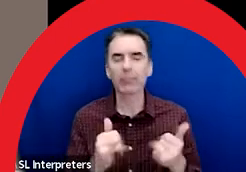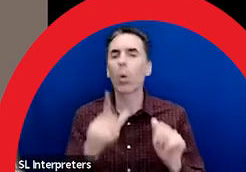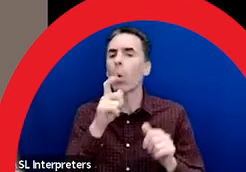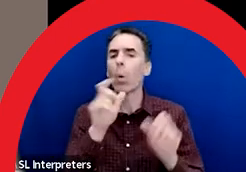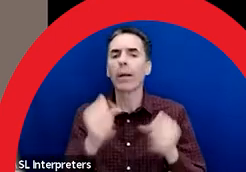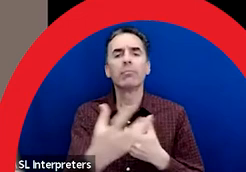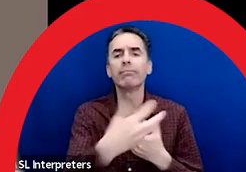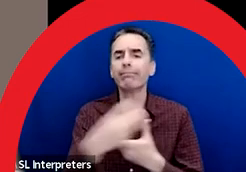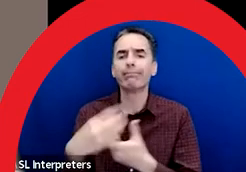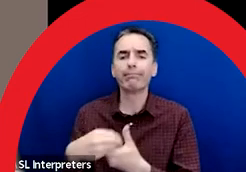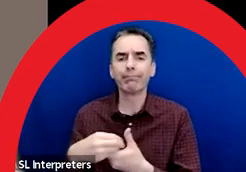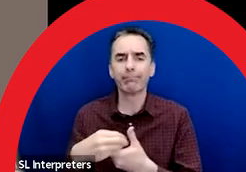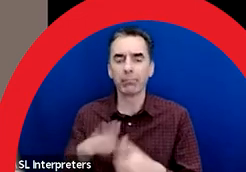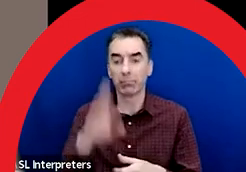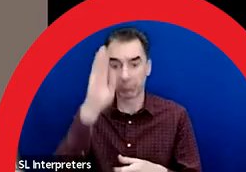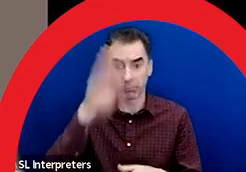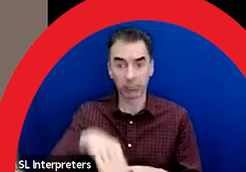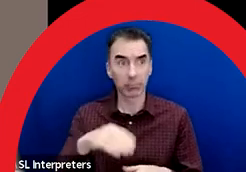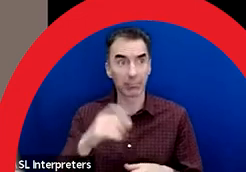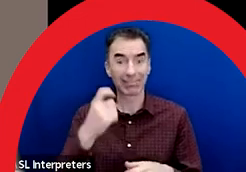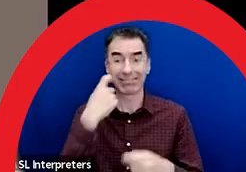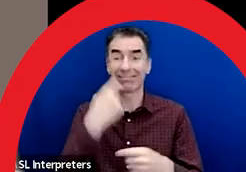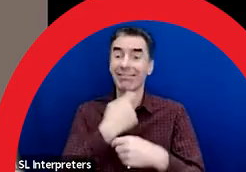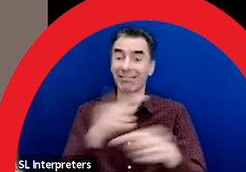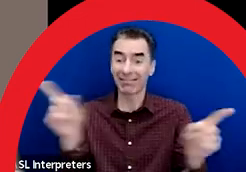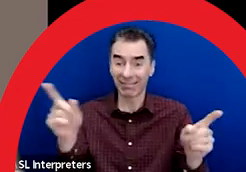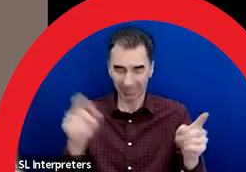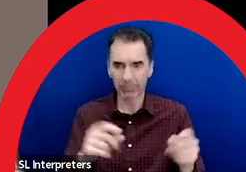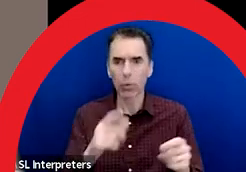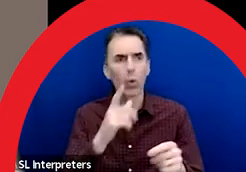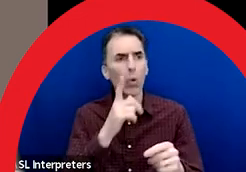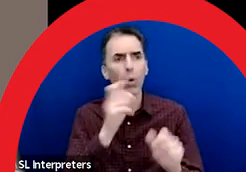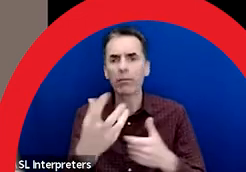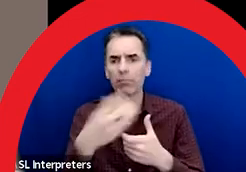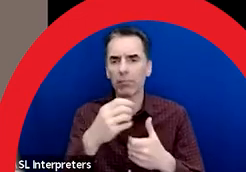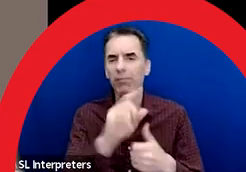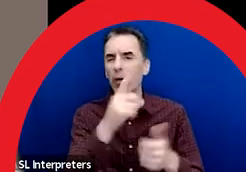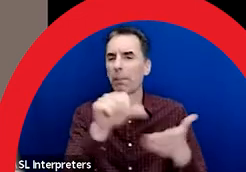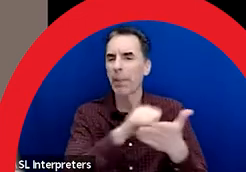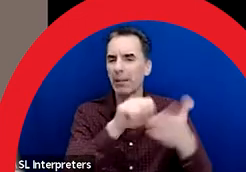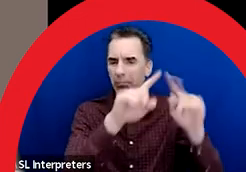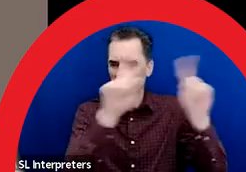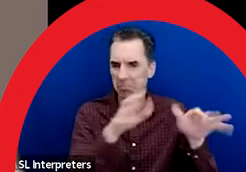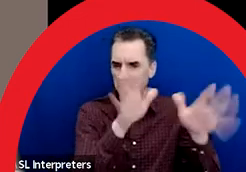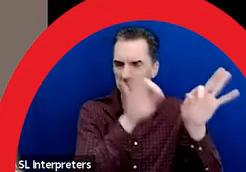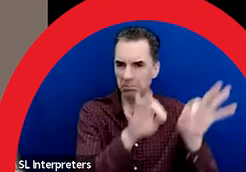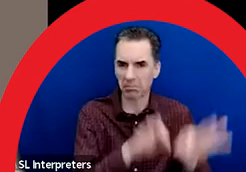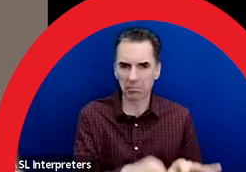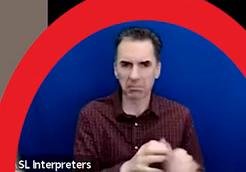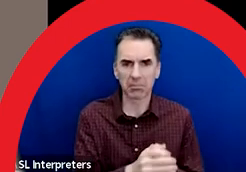This is listed in the first page of the call to artists experience creating outdoor murals as an asset, but not mandatory.